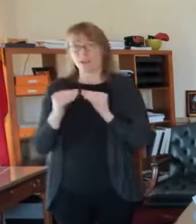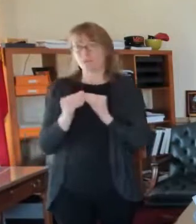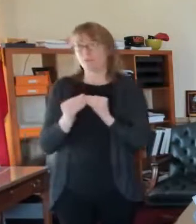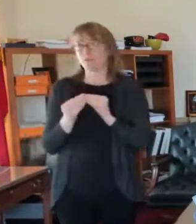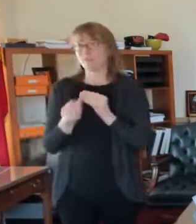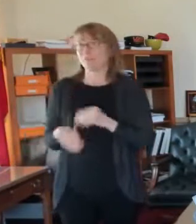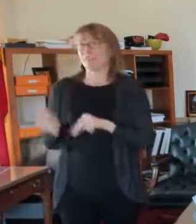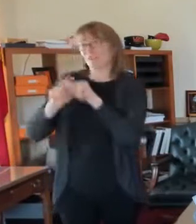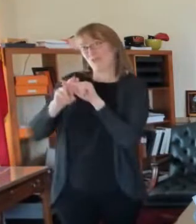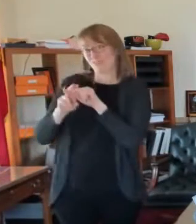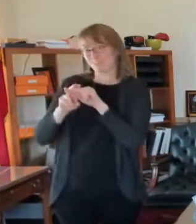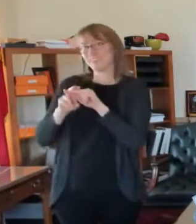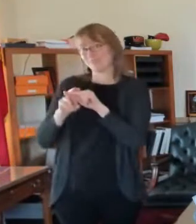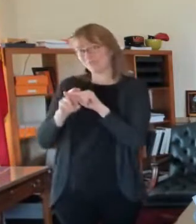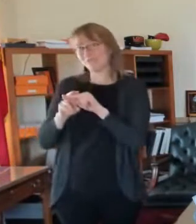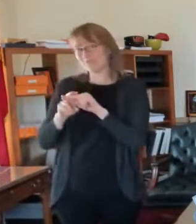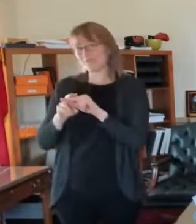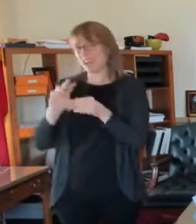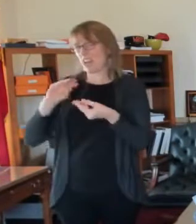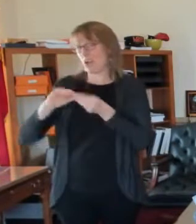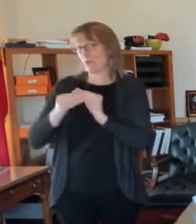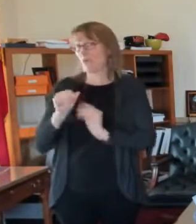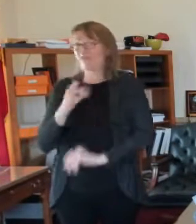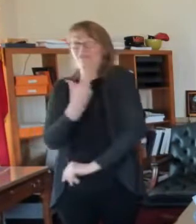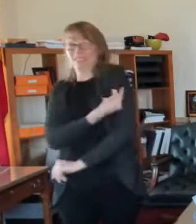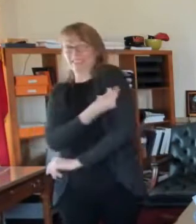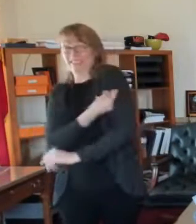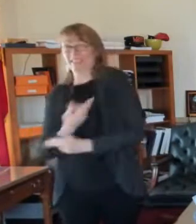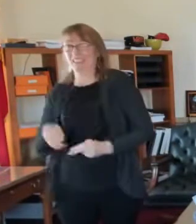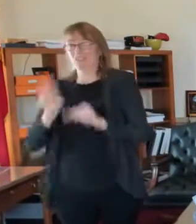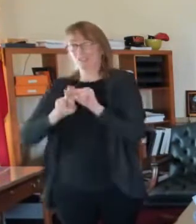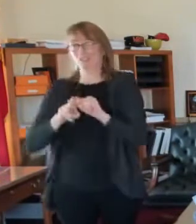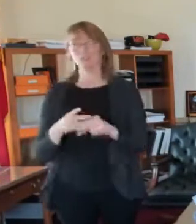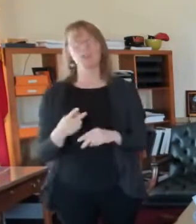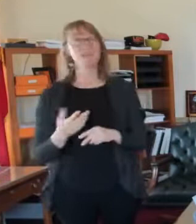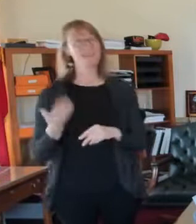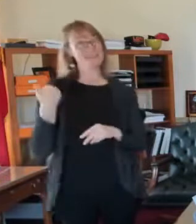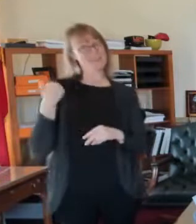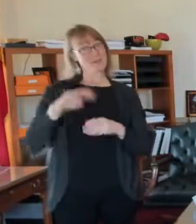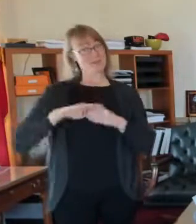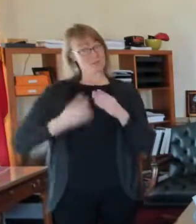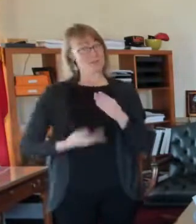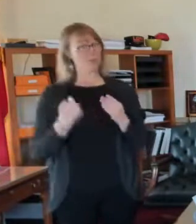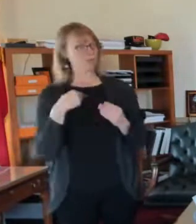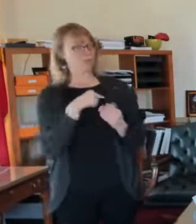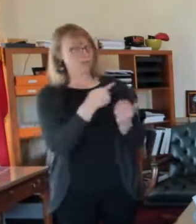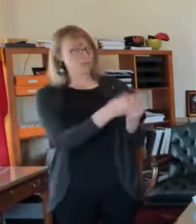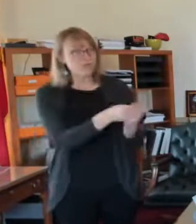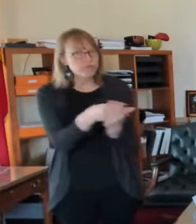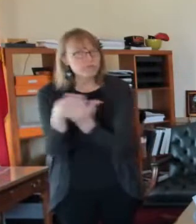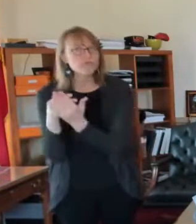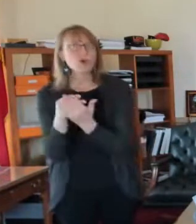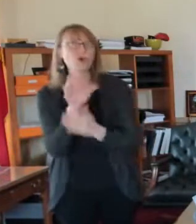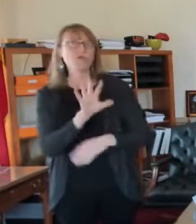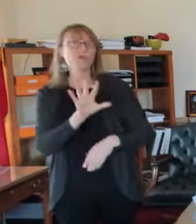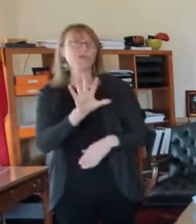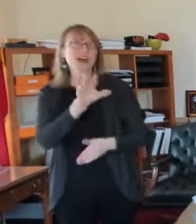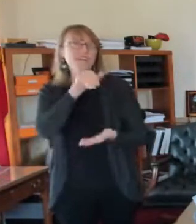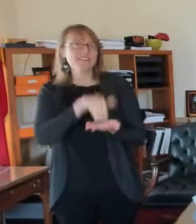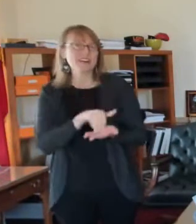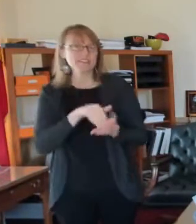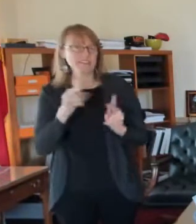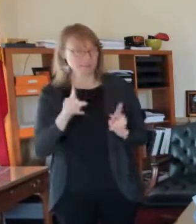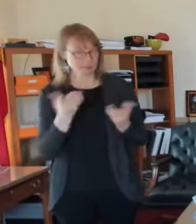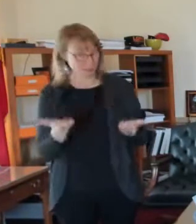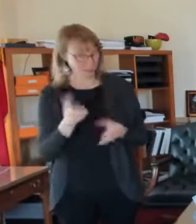haven't been able to get the vaccination. We have been consistently vaccinating people over this past weekend. We vaccinated 5000 people in the city of St.